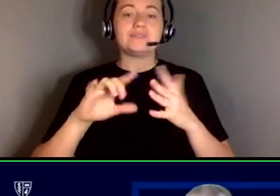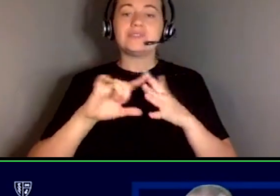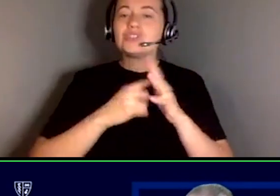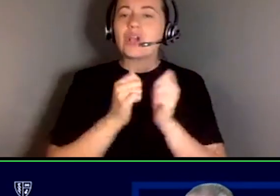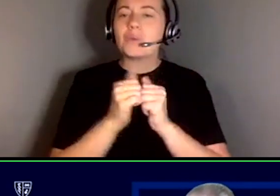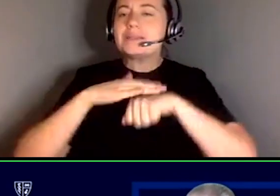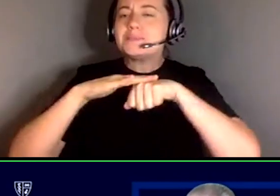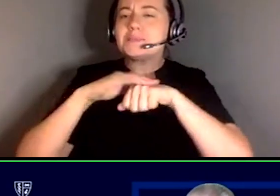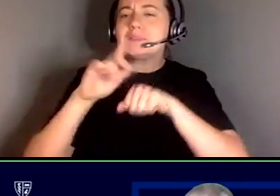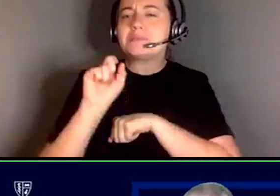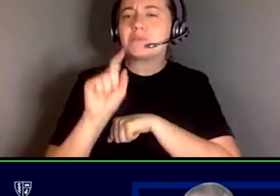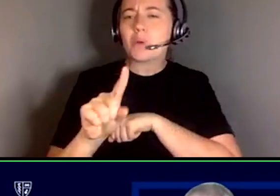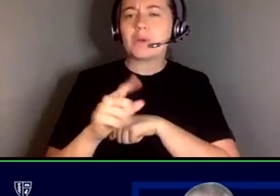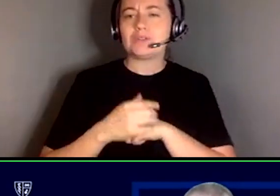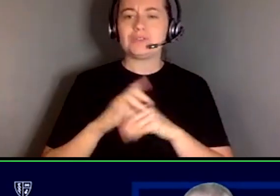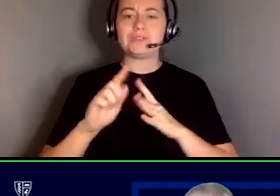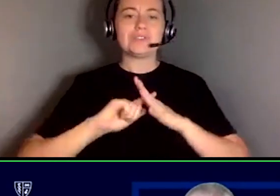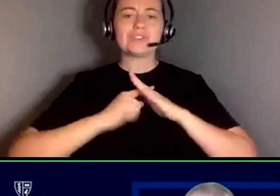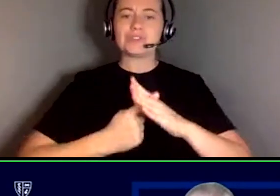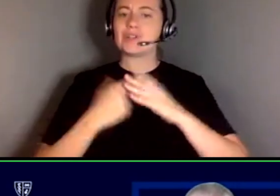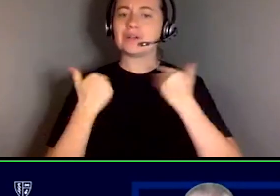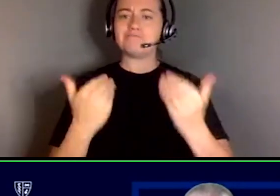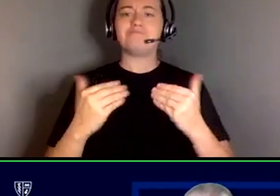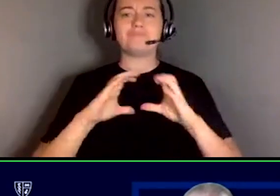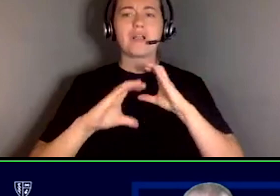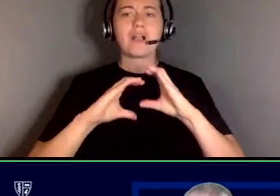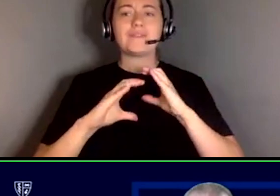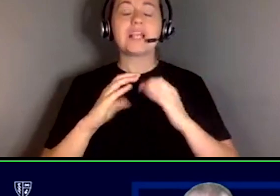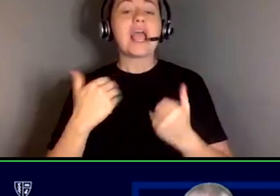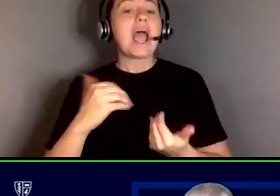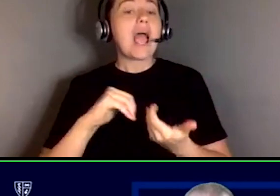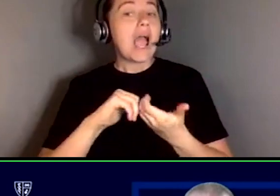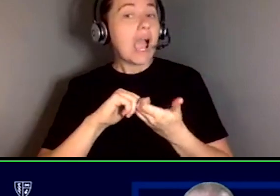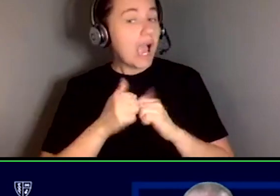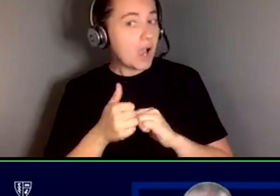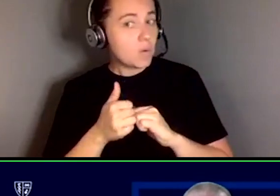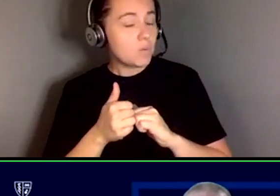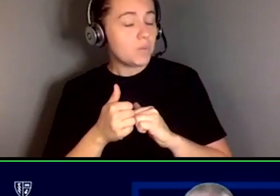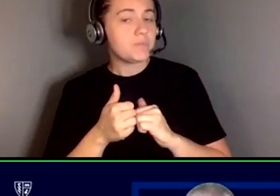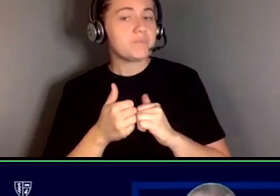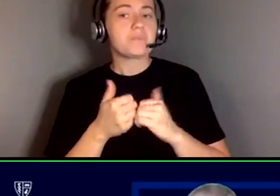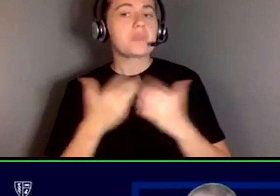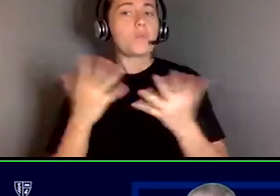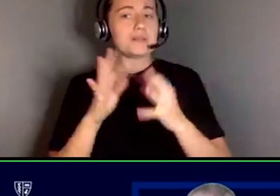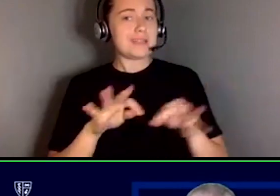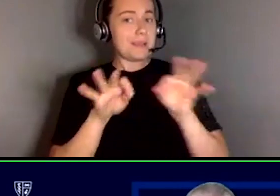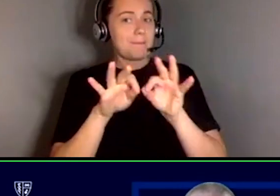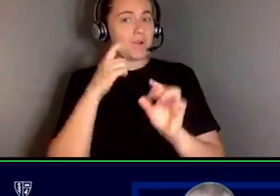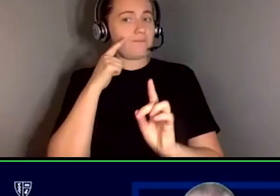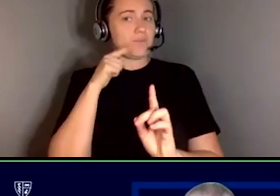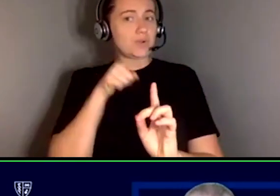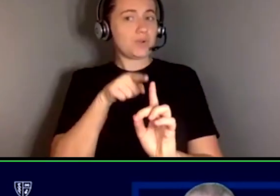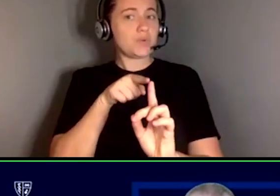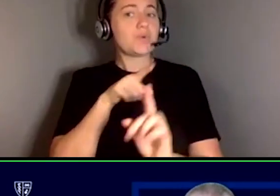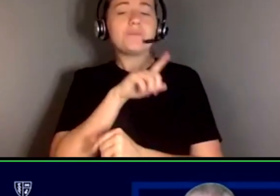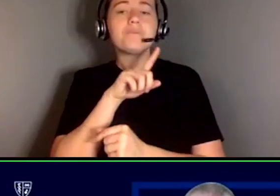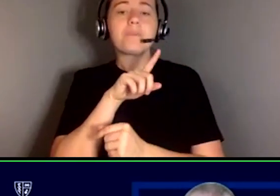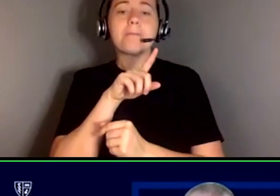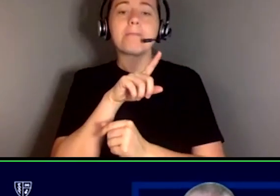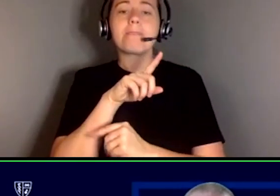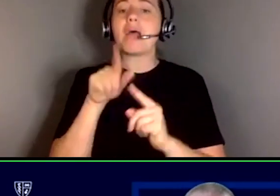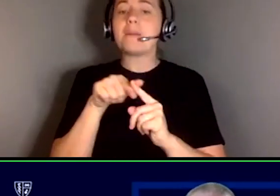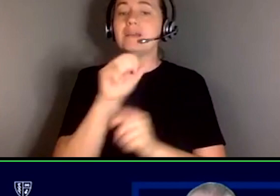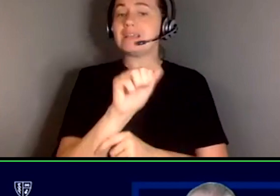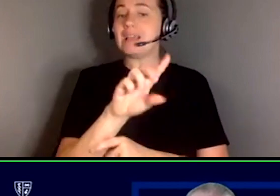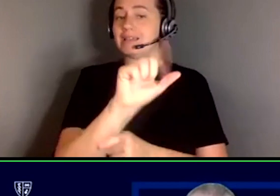just to start the conversation of how is what's important to you about the Americans with Disabilities